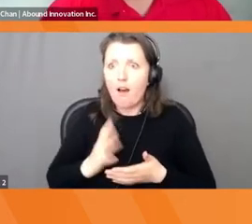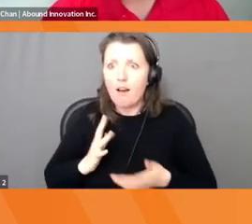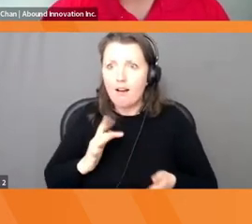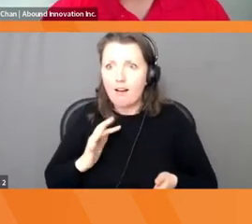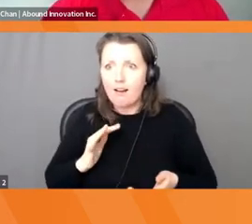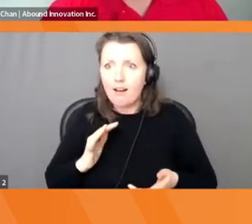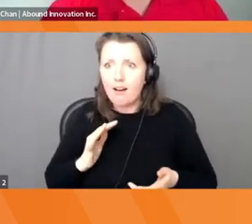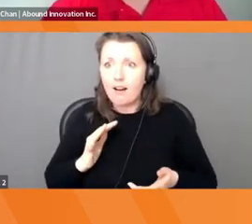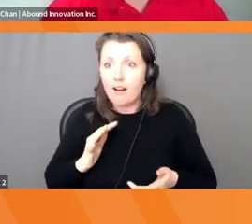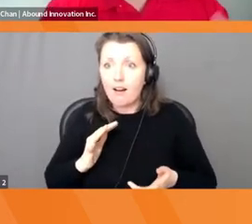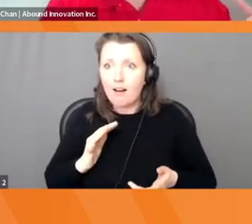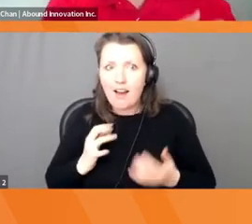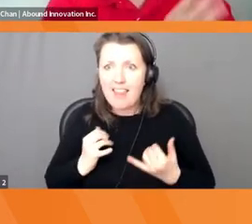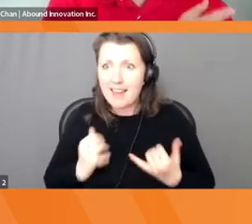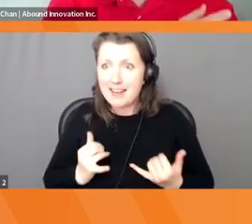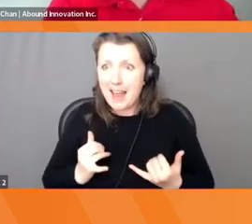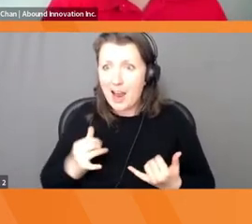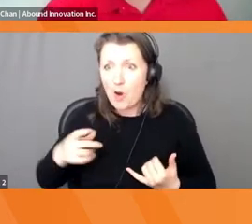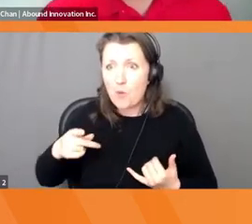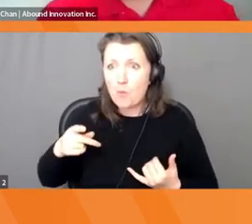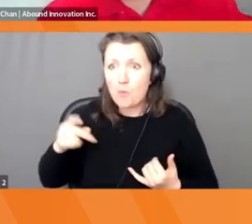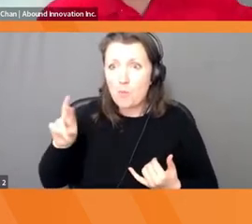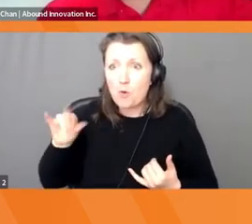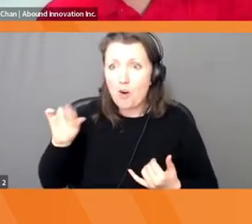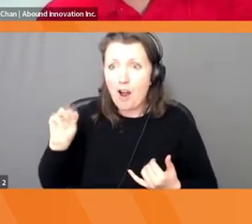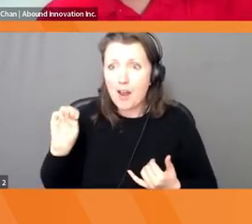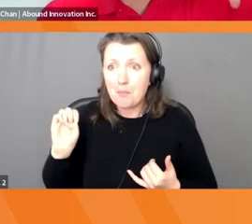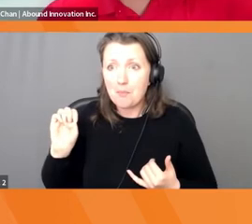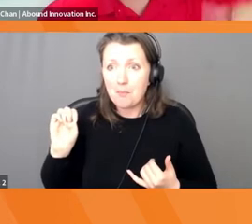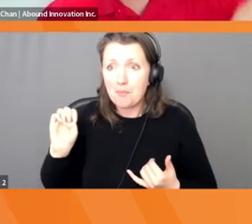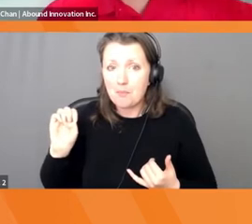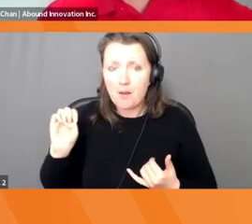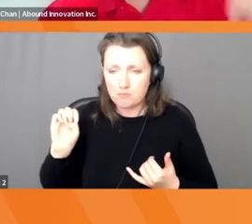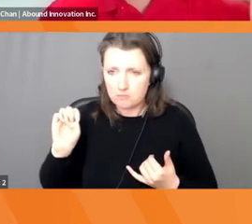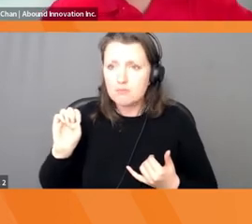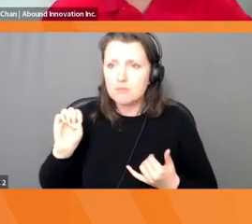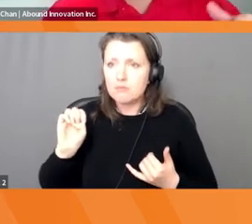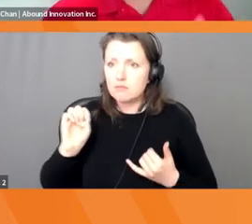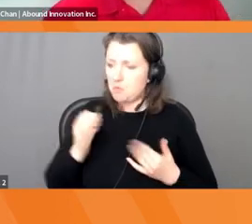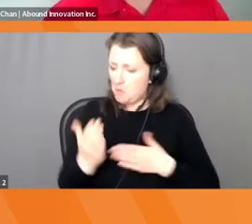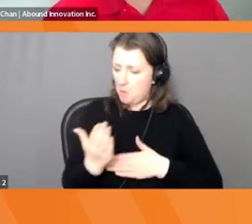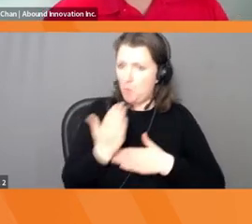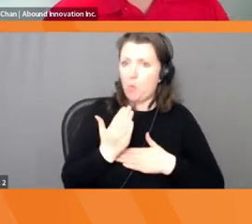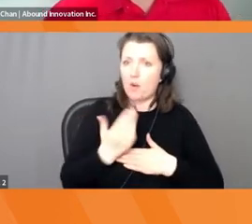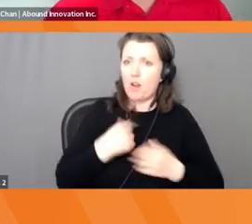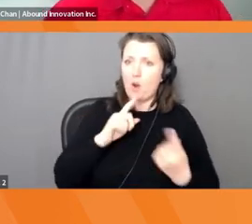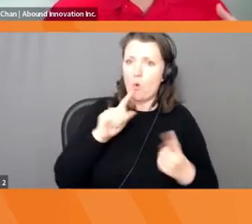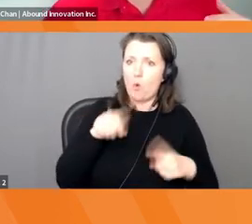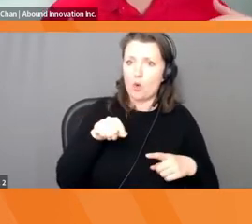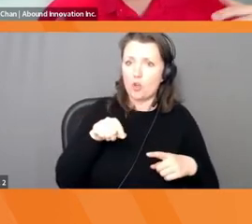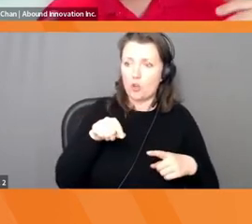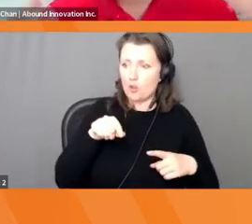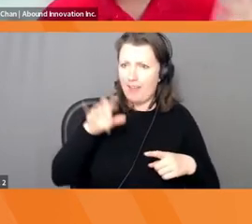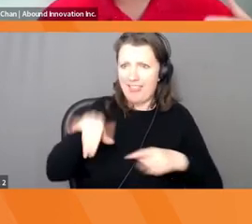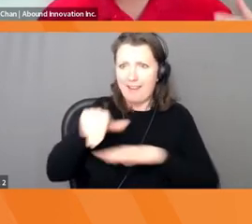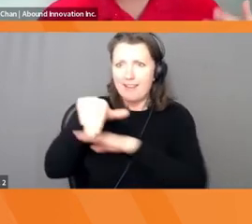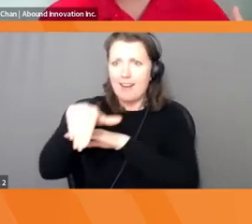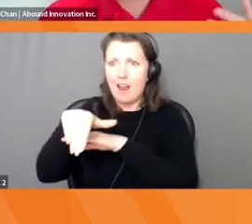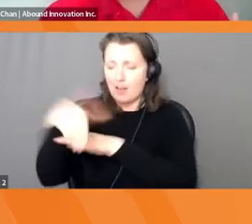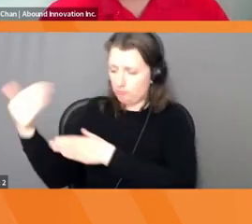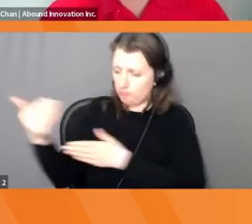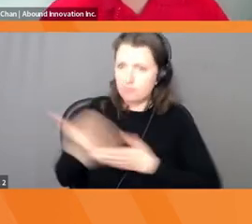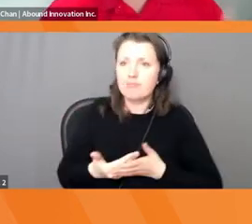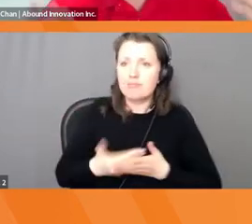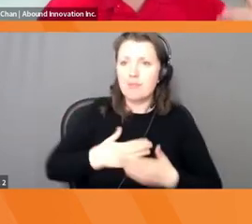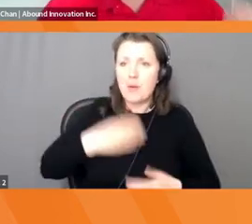became same day. So instead of waiting a whole day, now I can just get it the same day. I order in morning, get an evening. And then they had to